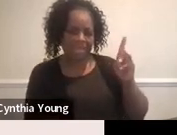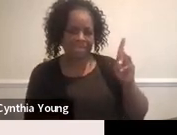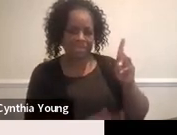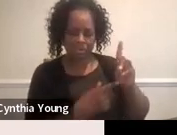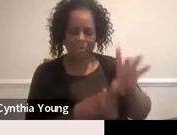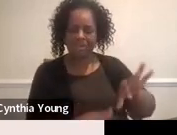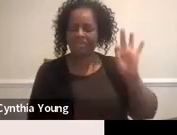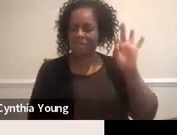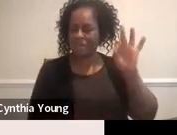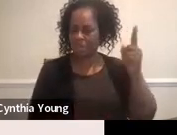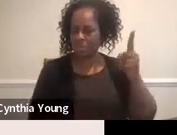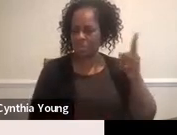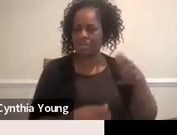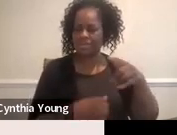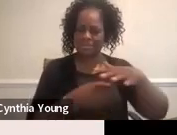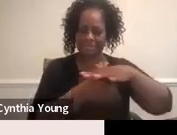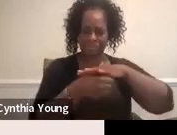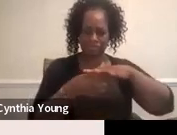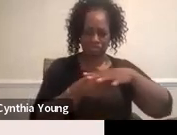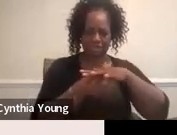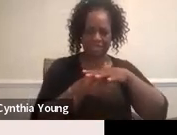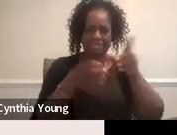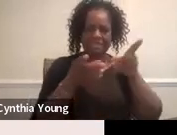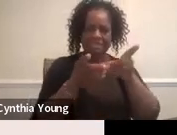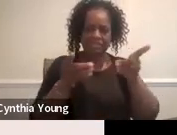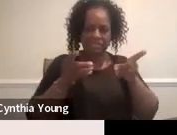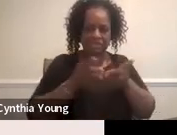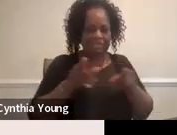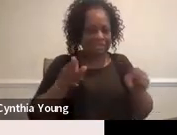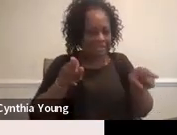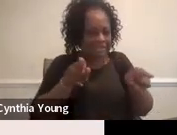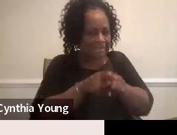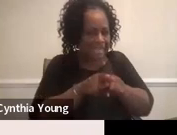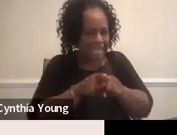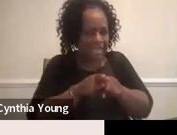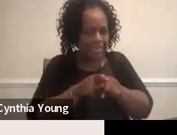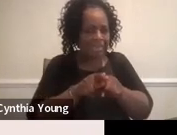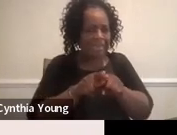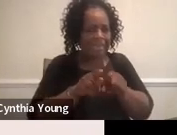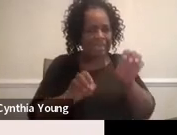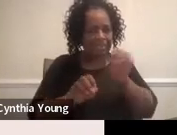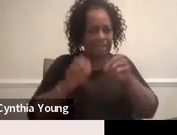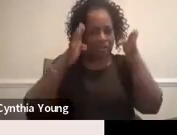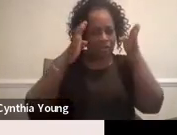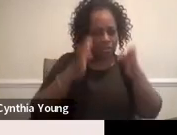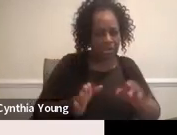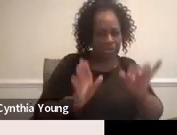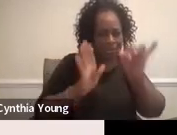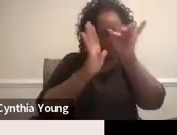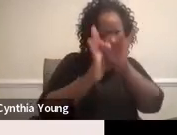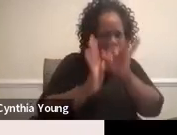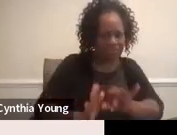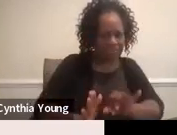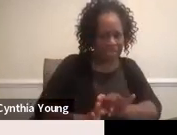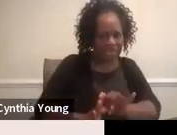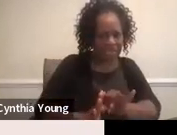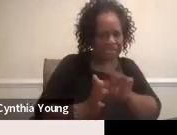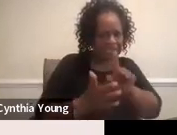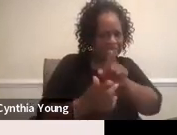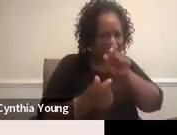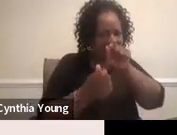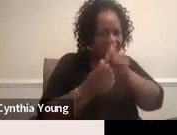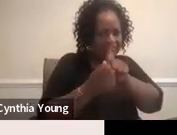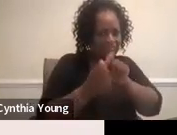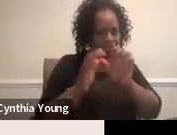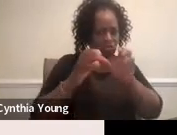find one district that had the same evaluator was identifying this specific